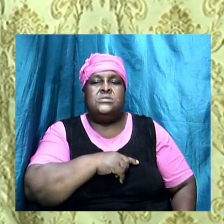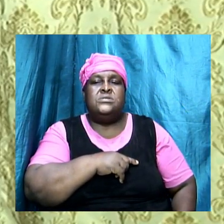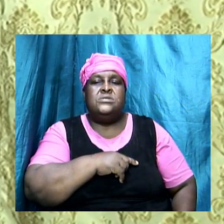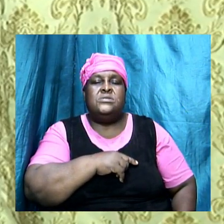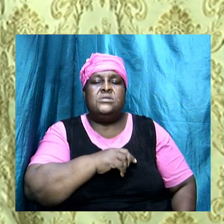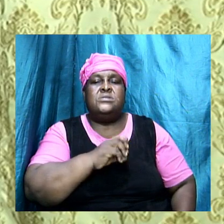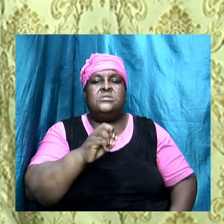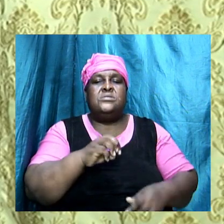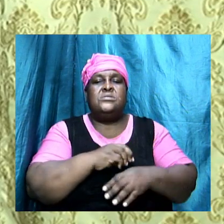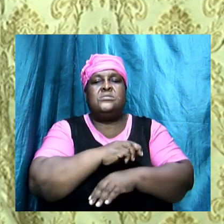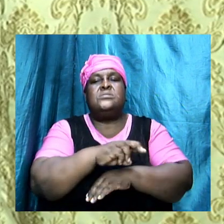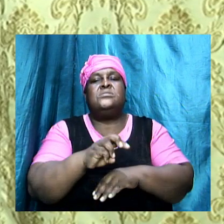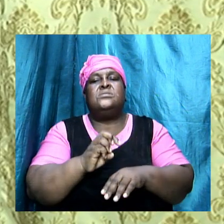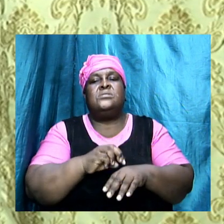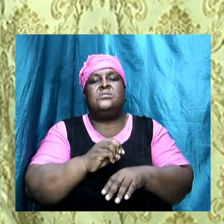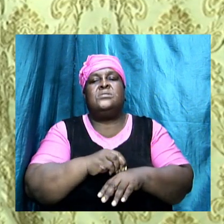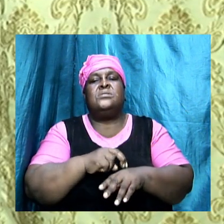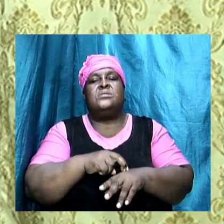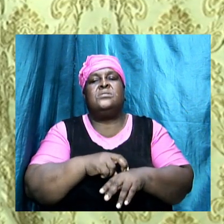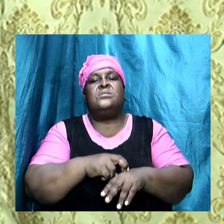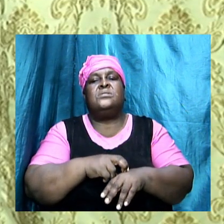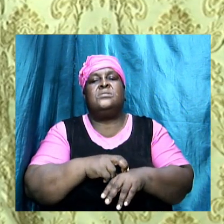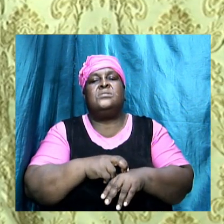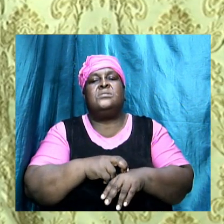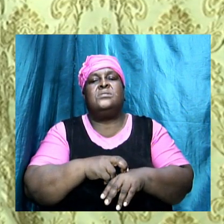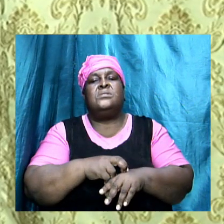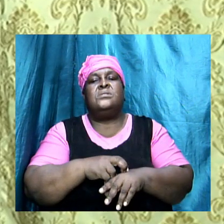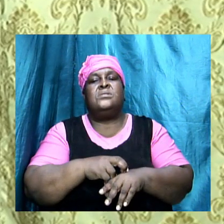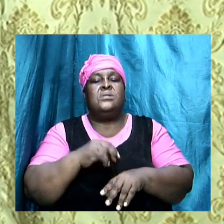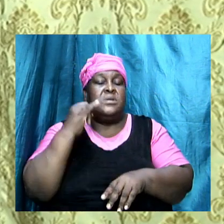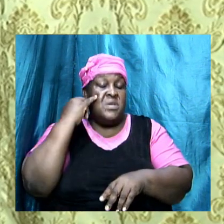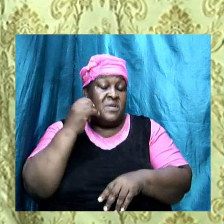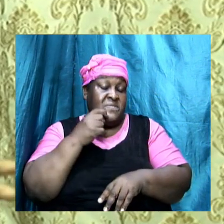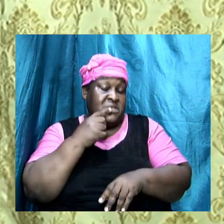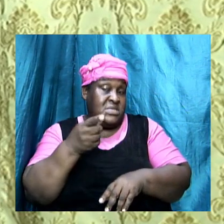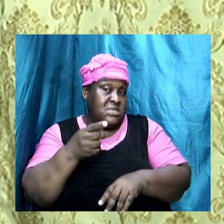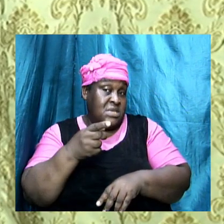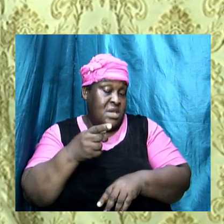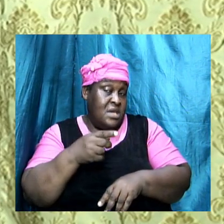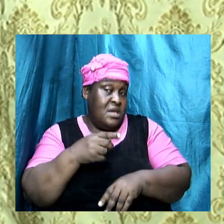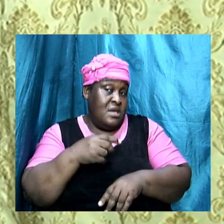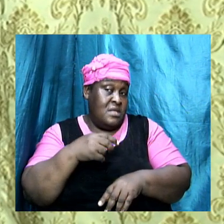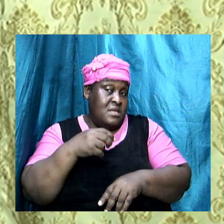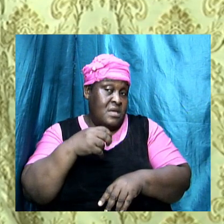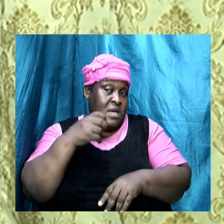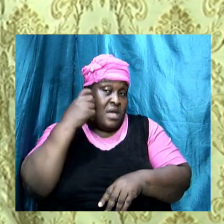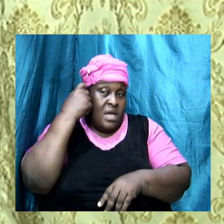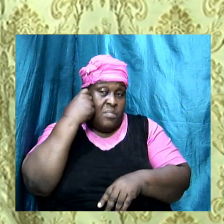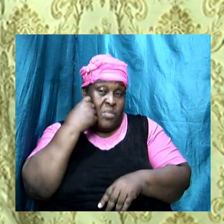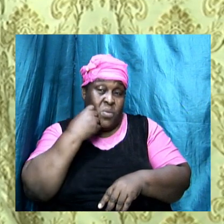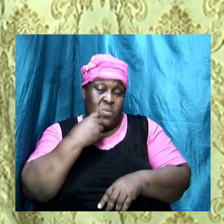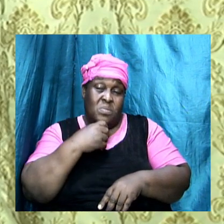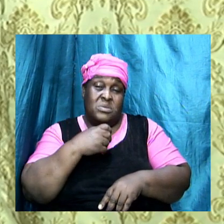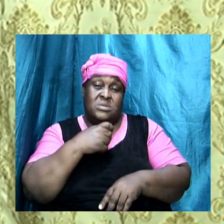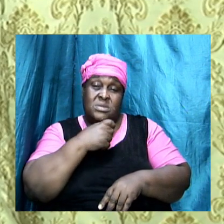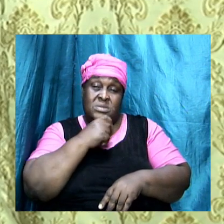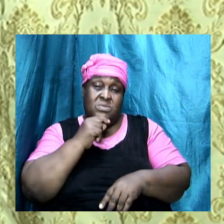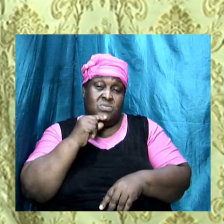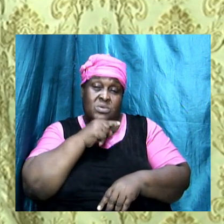normal so to speak we can't if you say anything about homosexuals you have problems